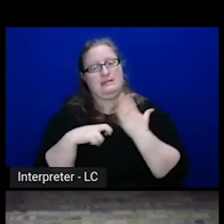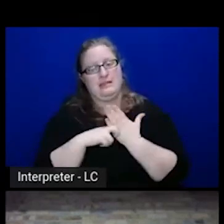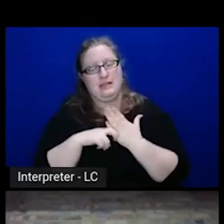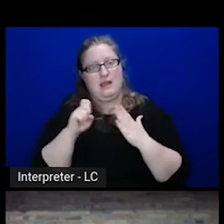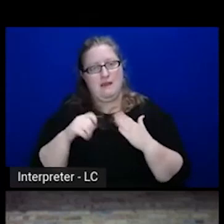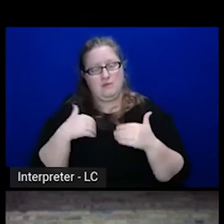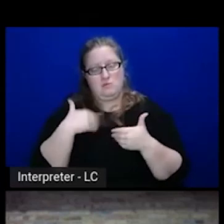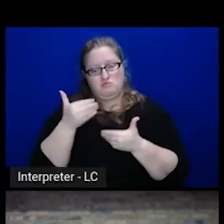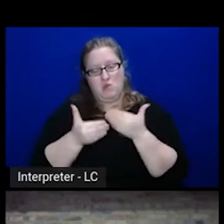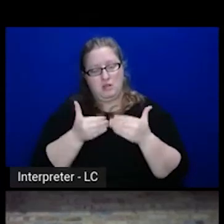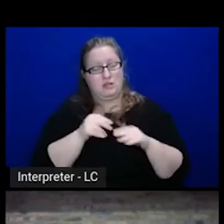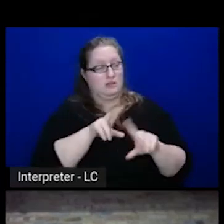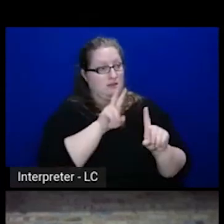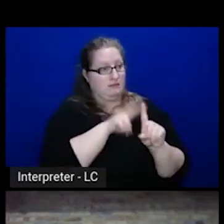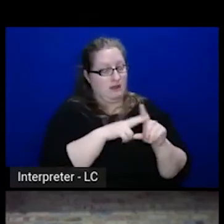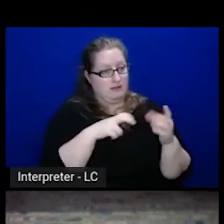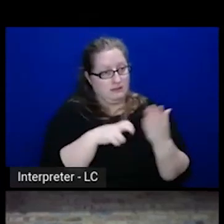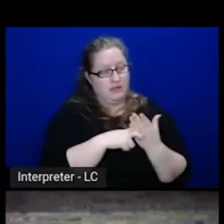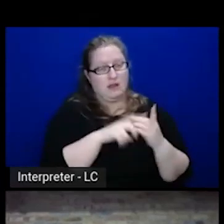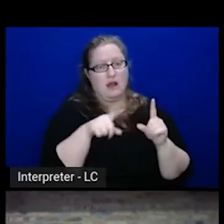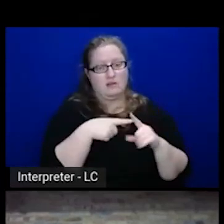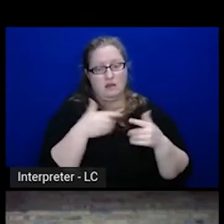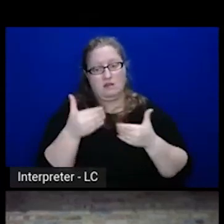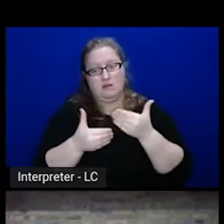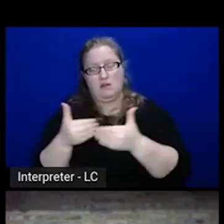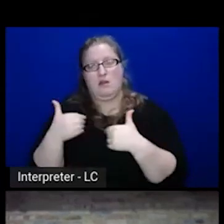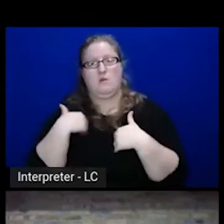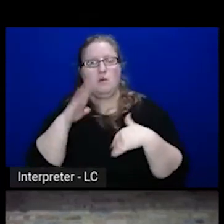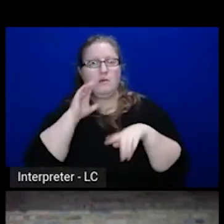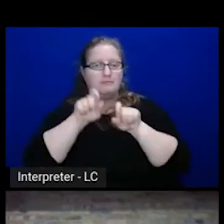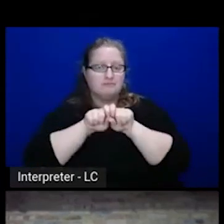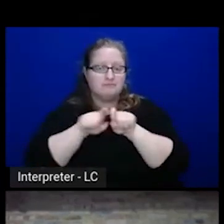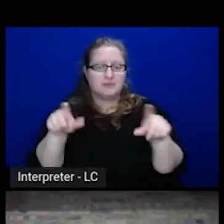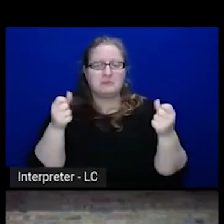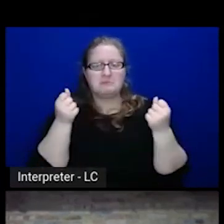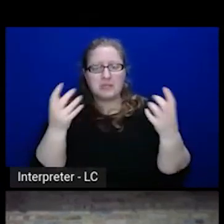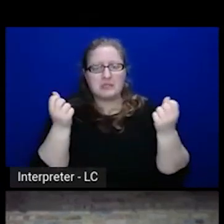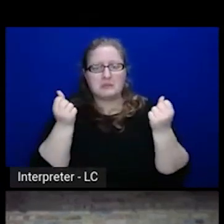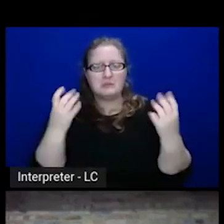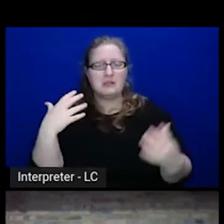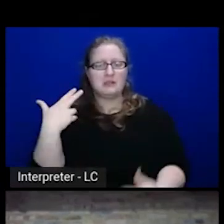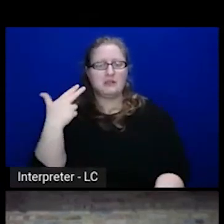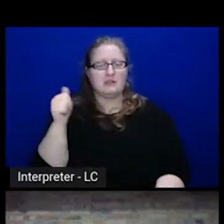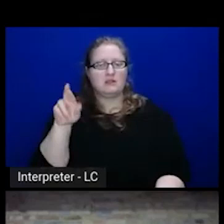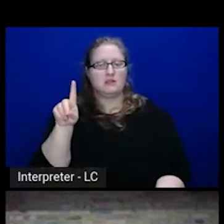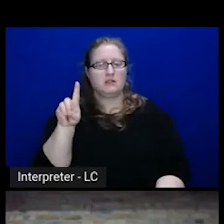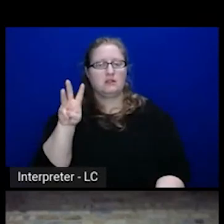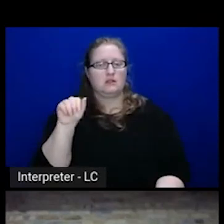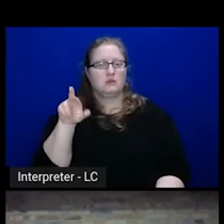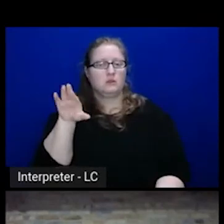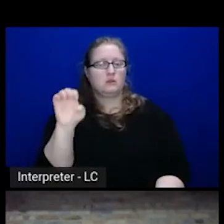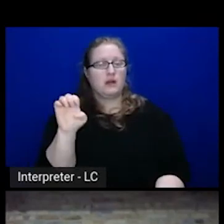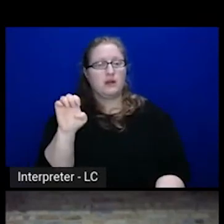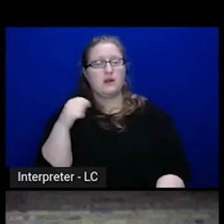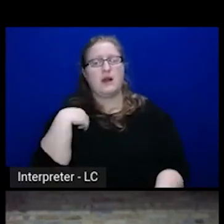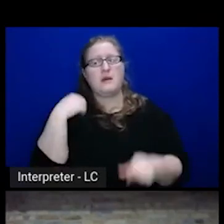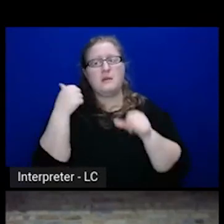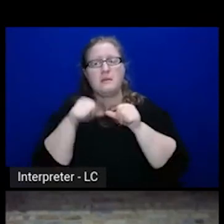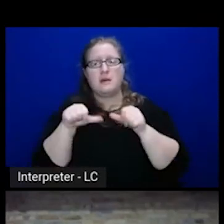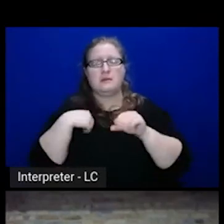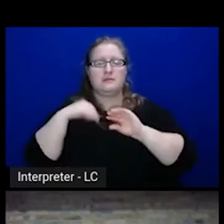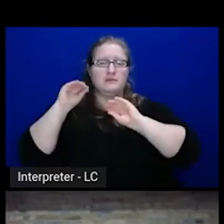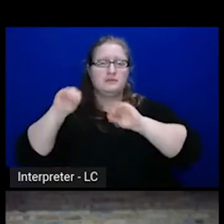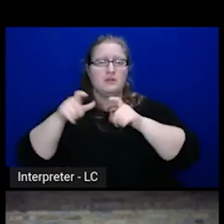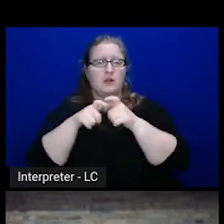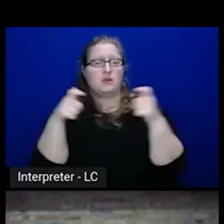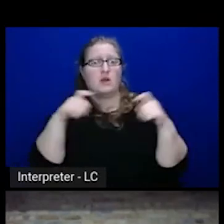We would deploy fleets of hardware. I remember placing large orders with Cisco's for